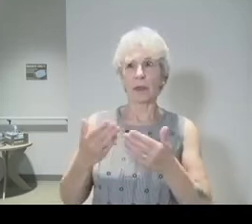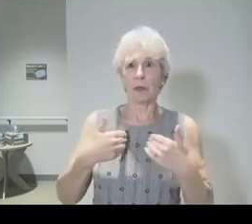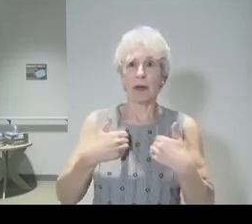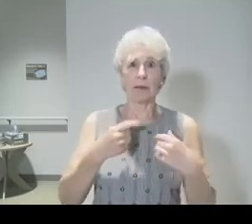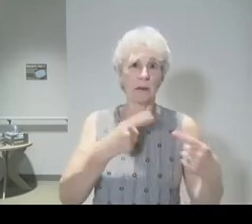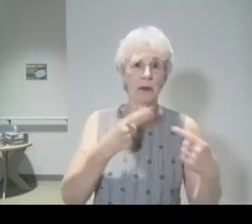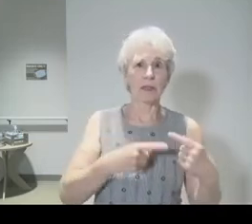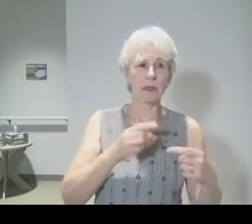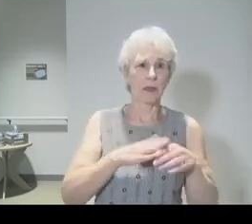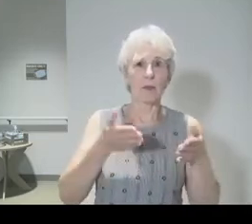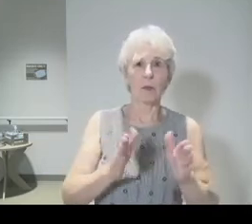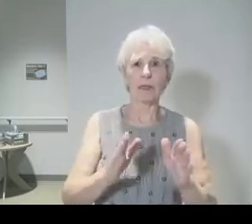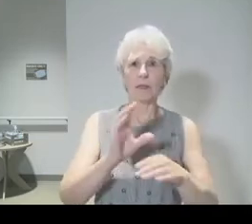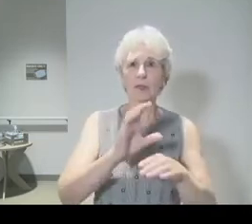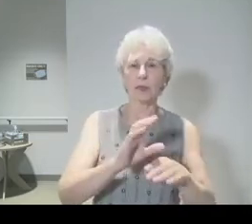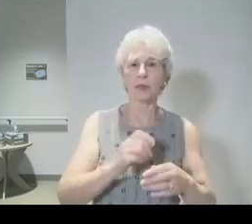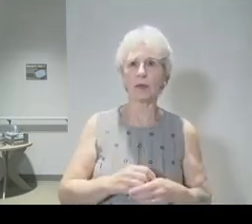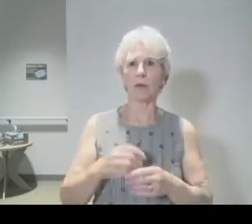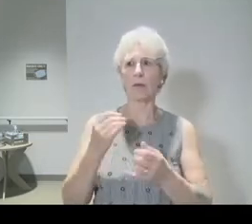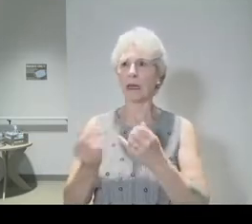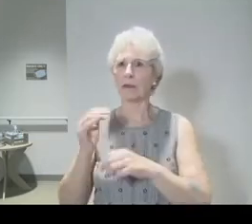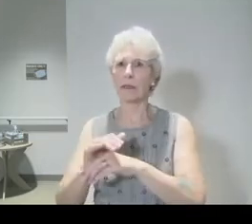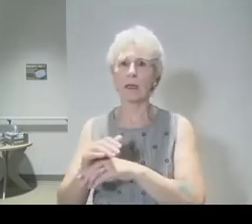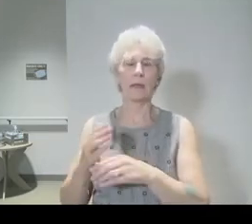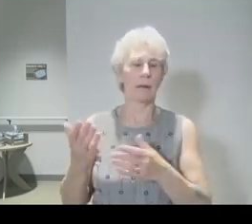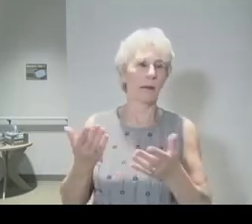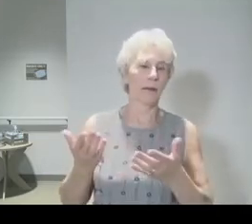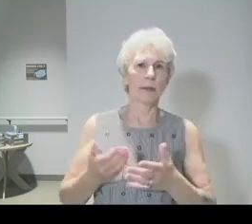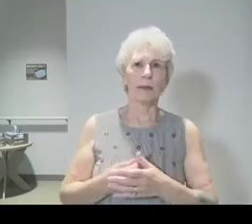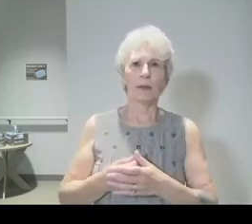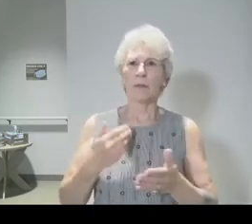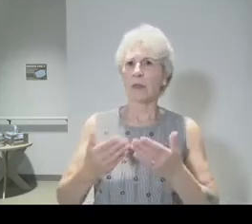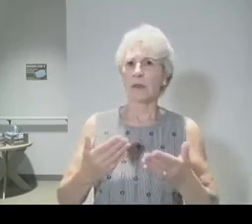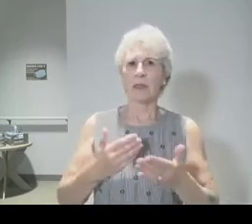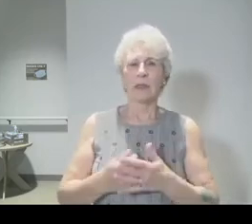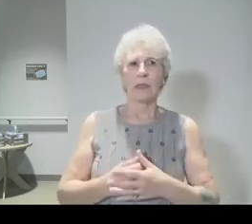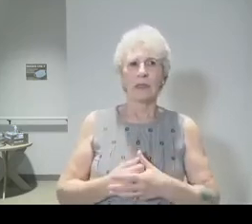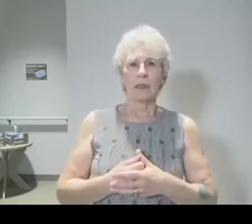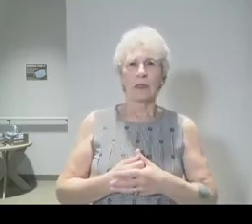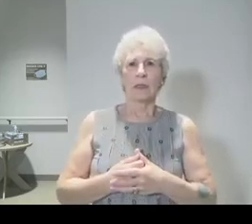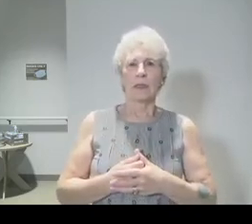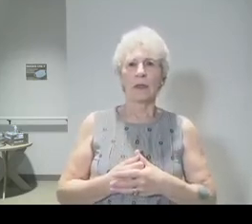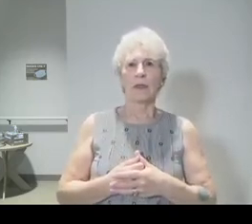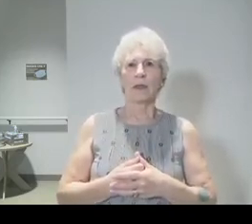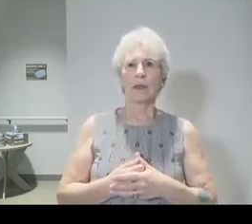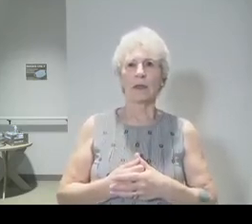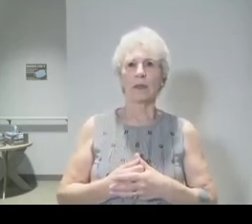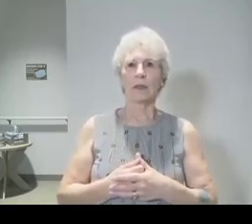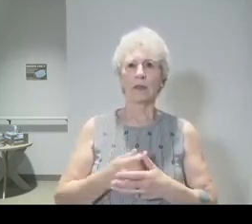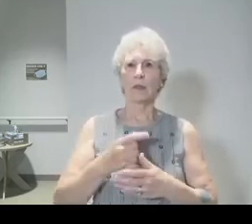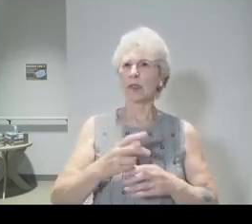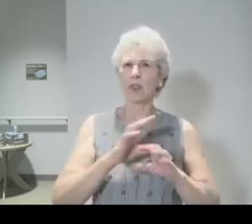with your spouse on the way to church or last night or maybe you over scolded your